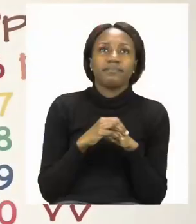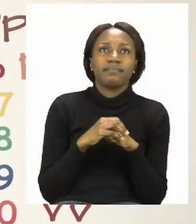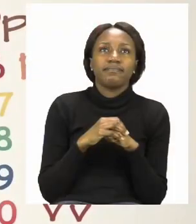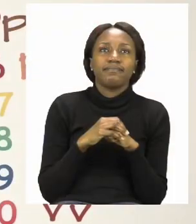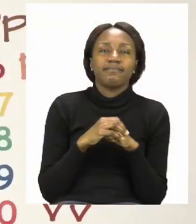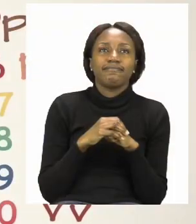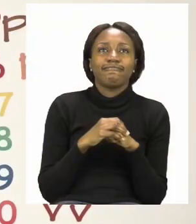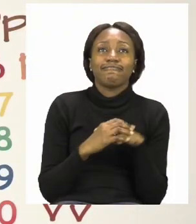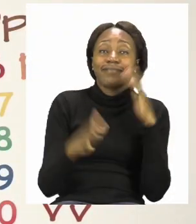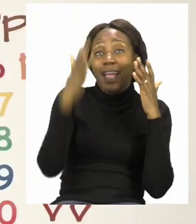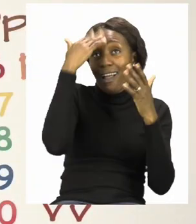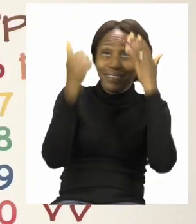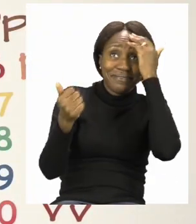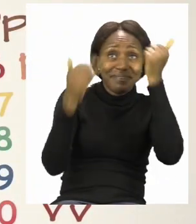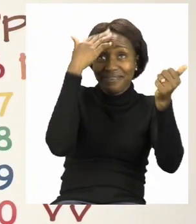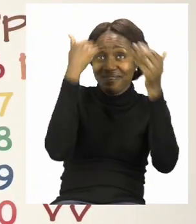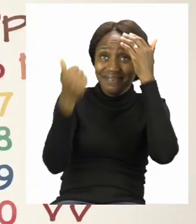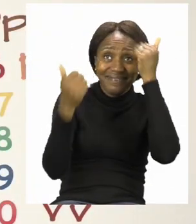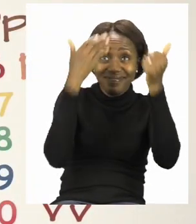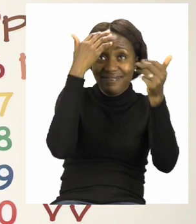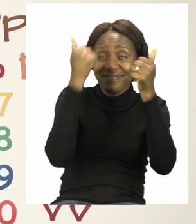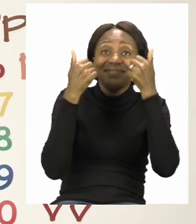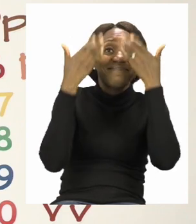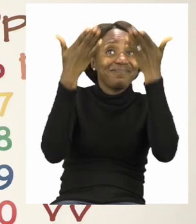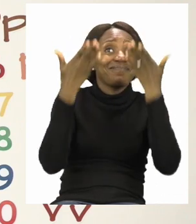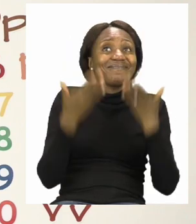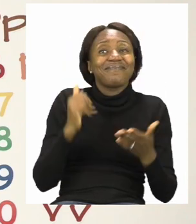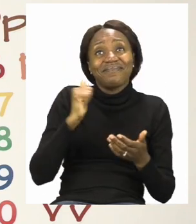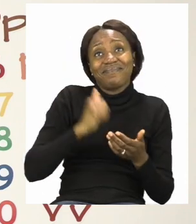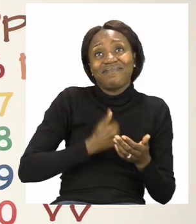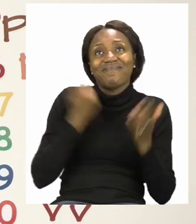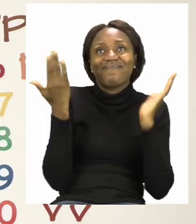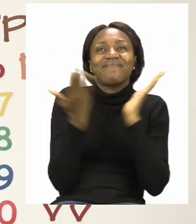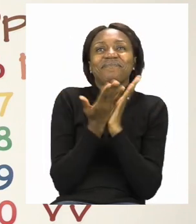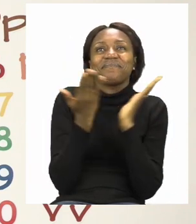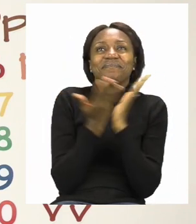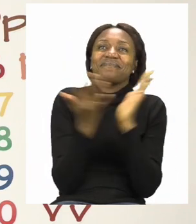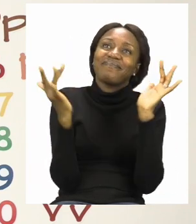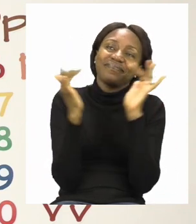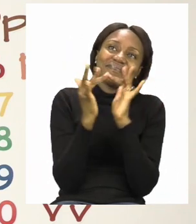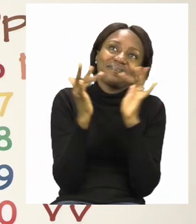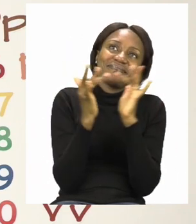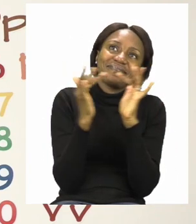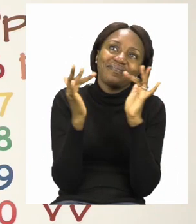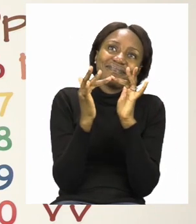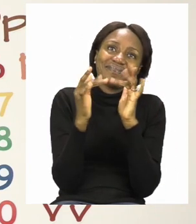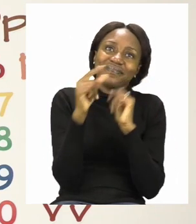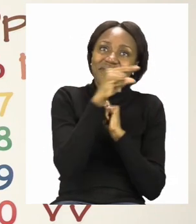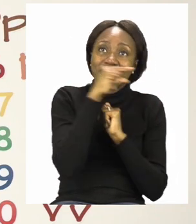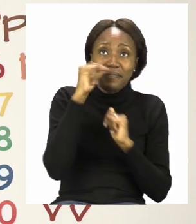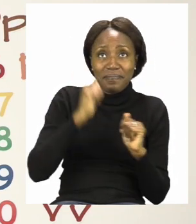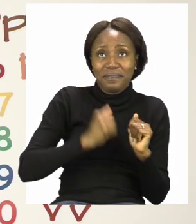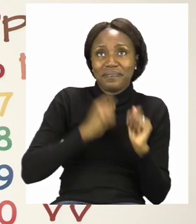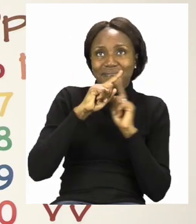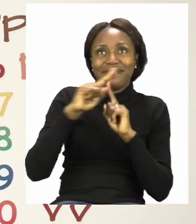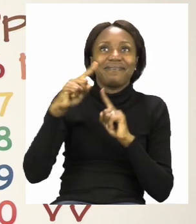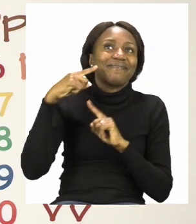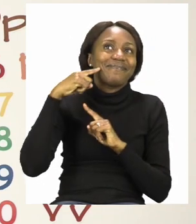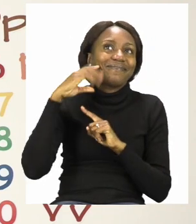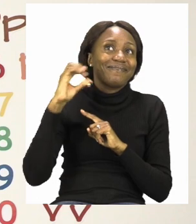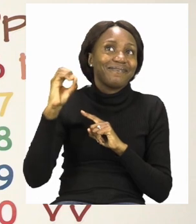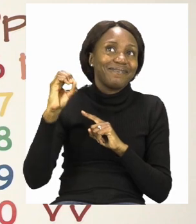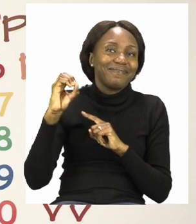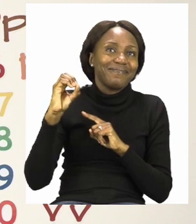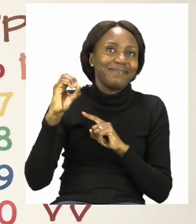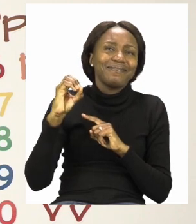Hello everyone and welcome to MyZone Online School. My name is Teacher Mutsa